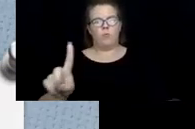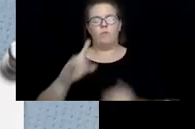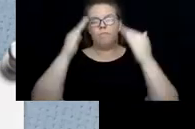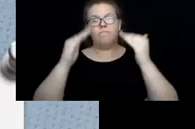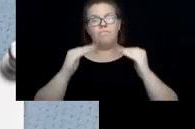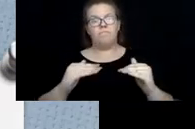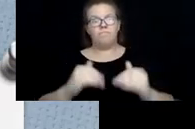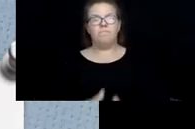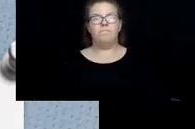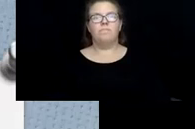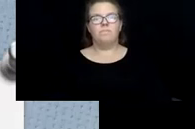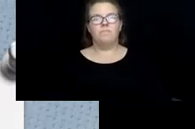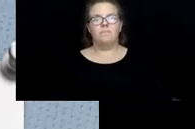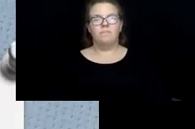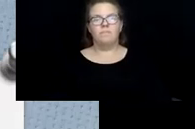please.